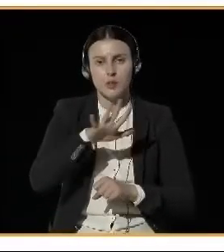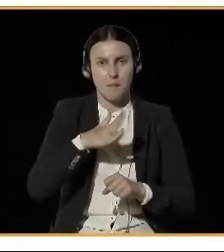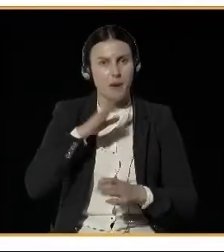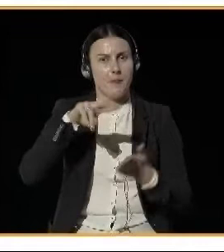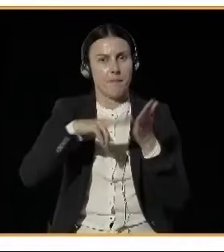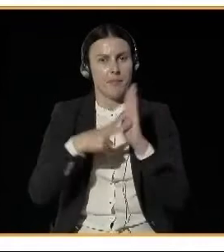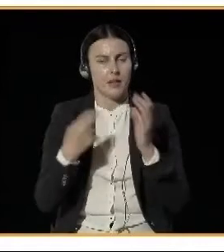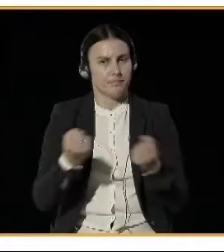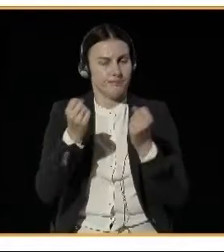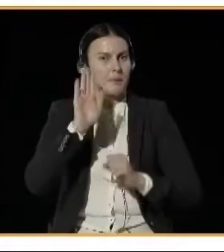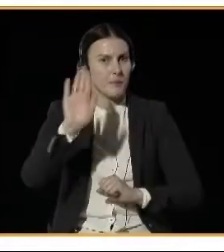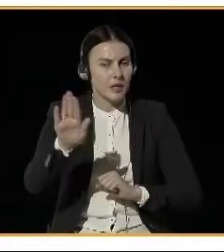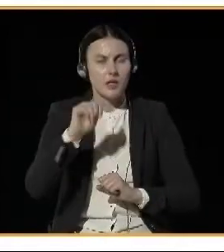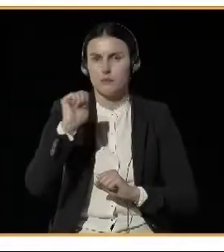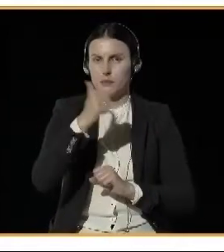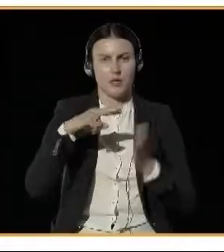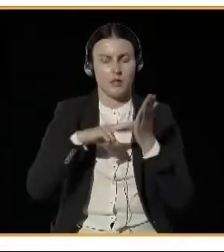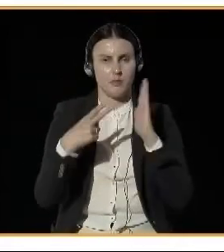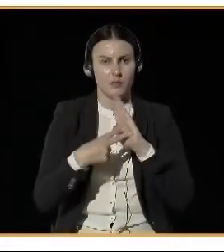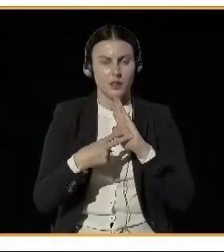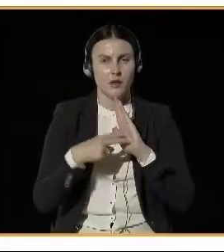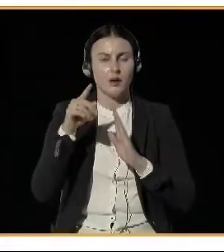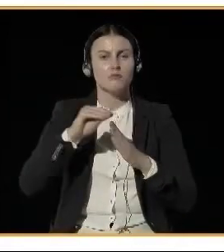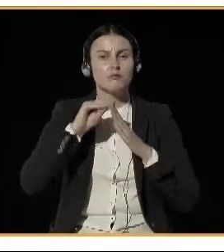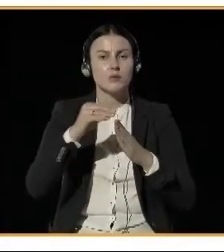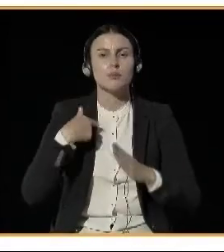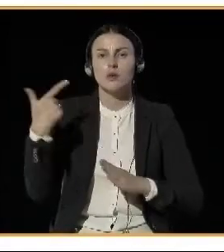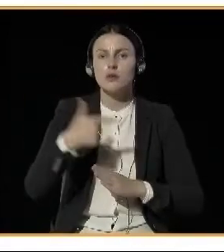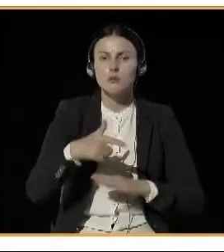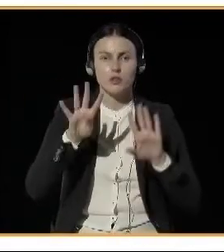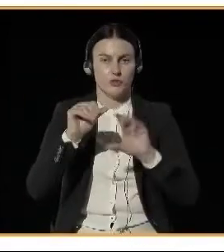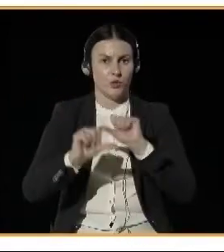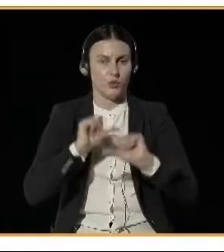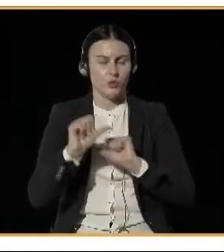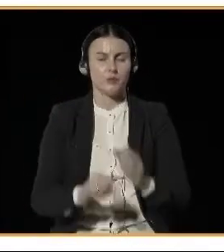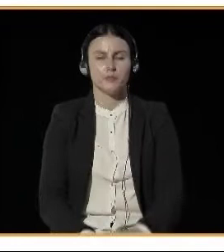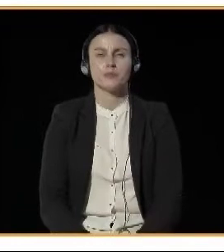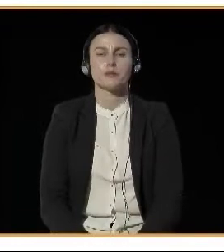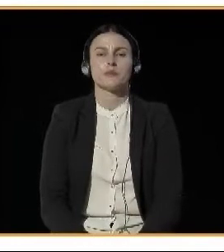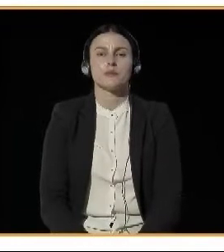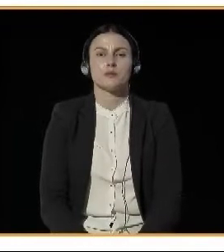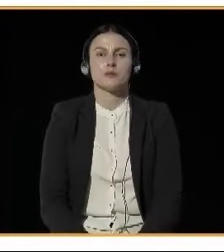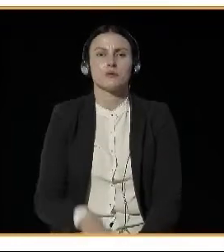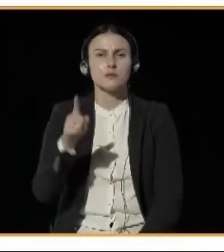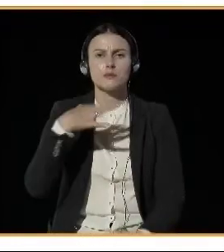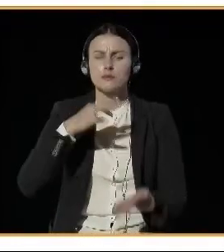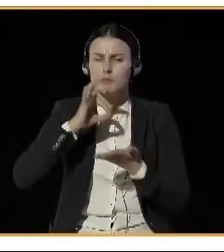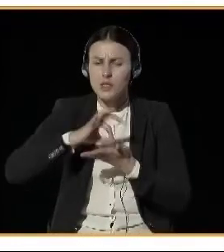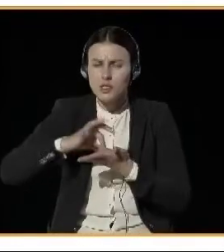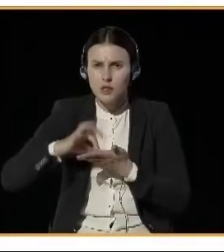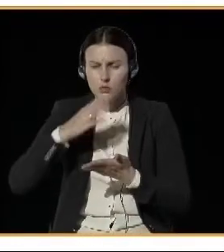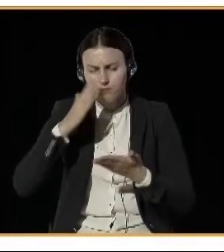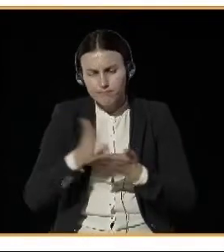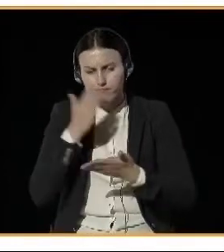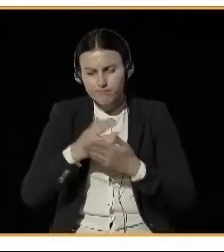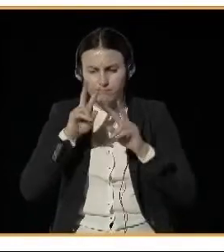first action plan in motion in the year 2009 and we regularly revise it. And the latest version was